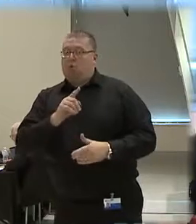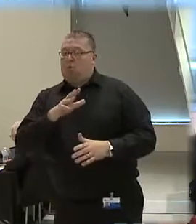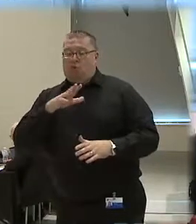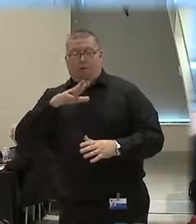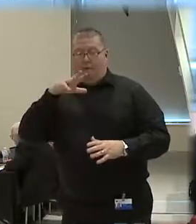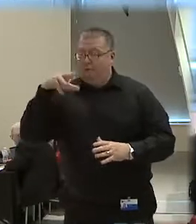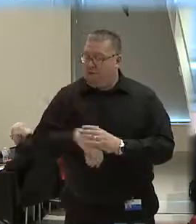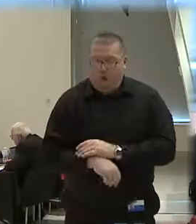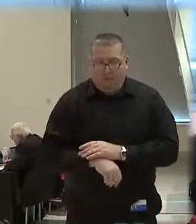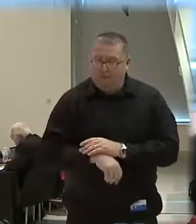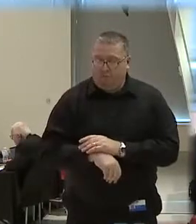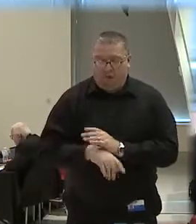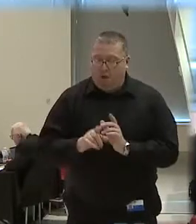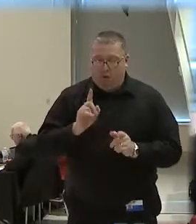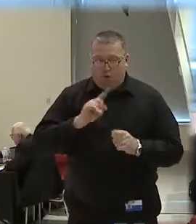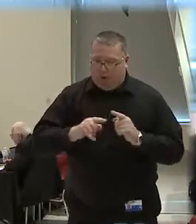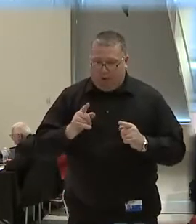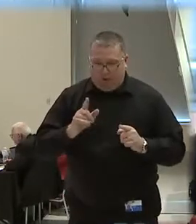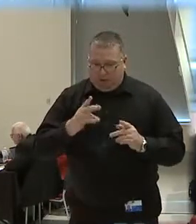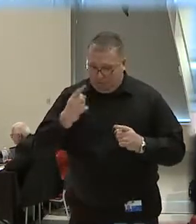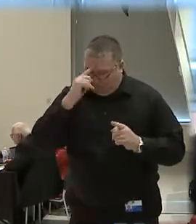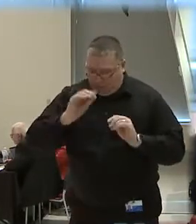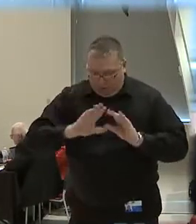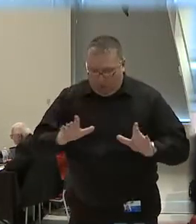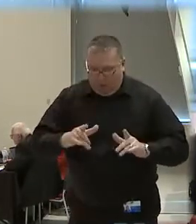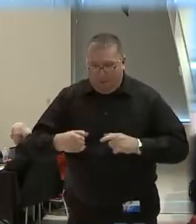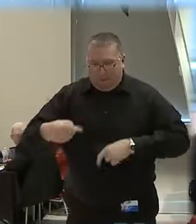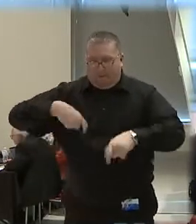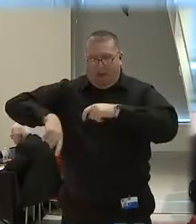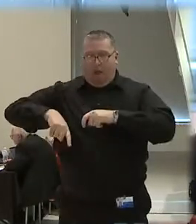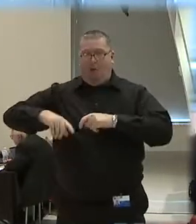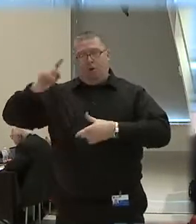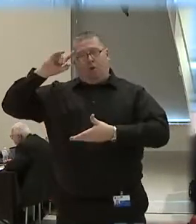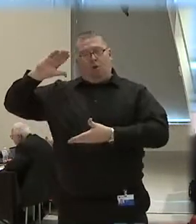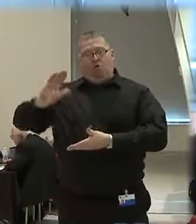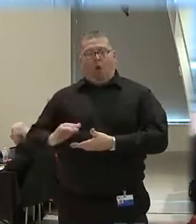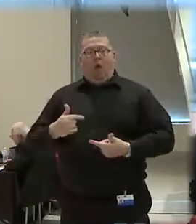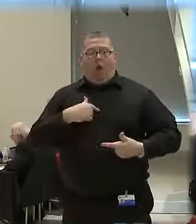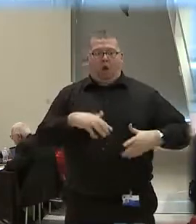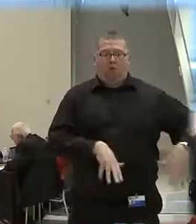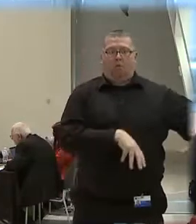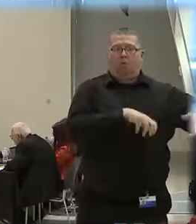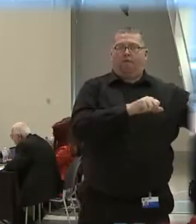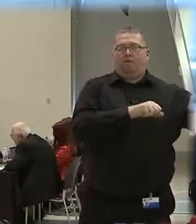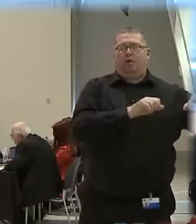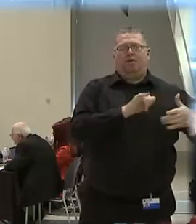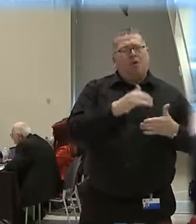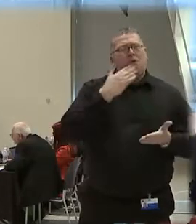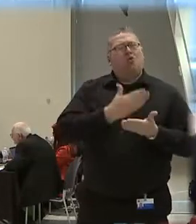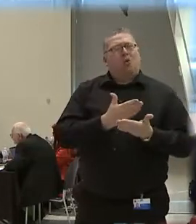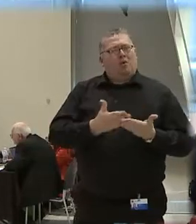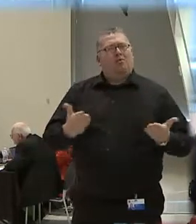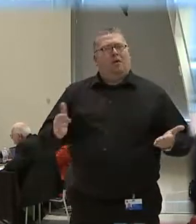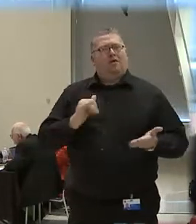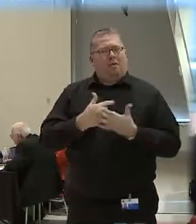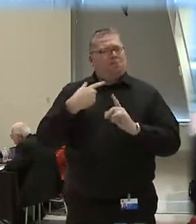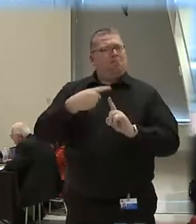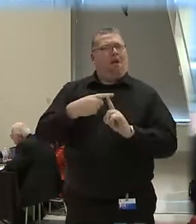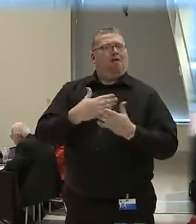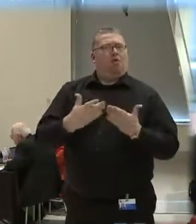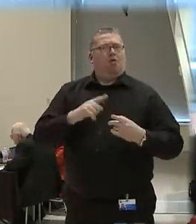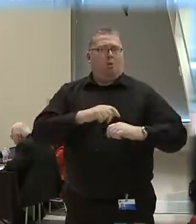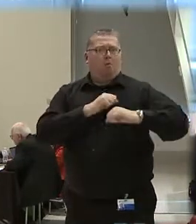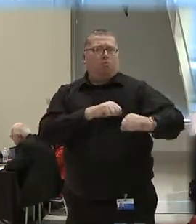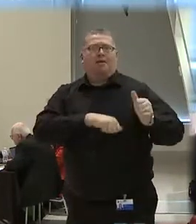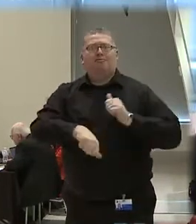Step back. Step back. Cool off. Let me take over. And that's a good thing. That should be a good thing because they're protecting